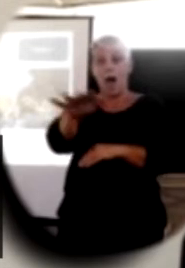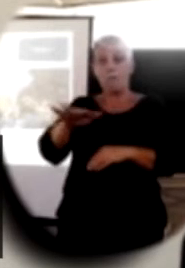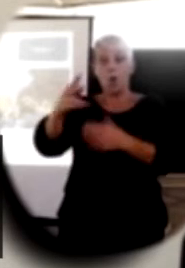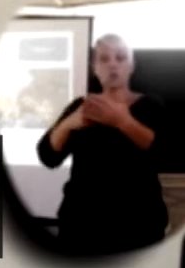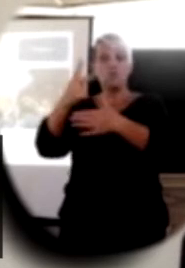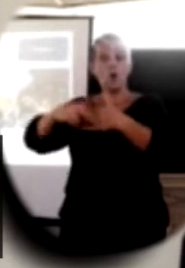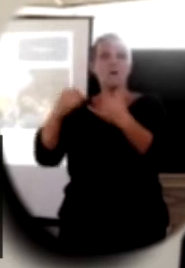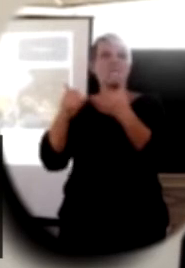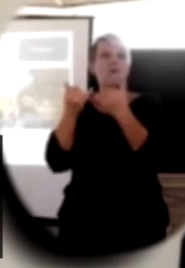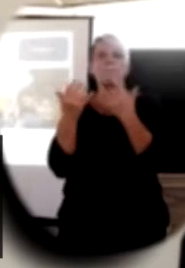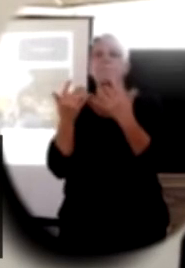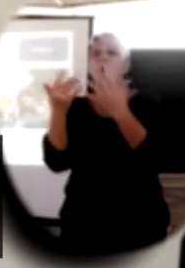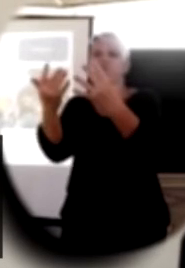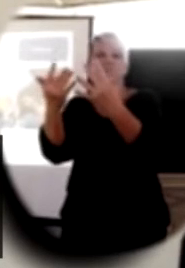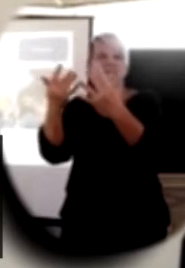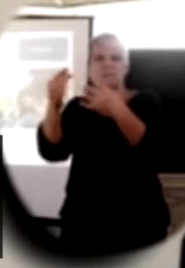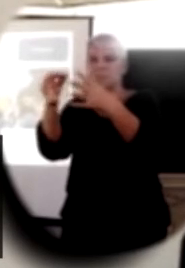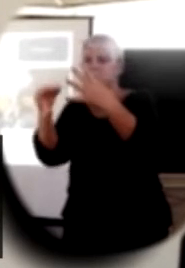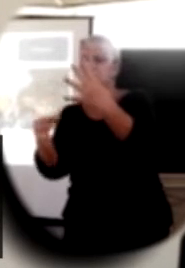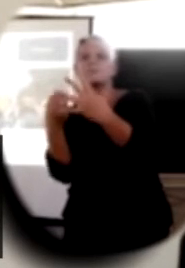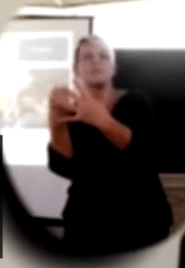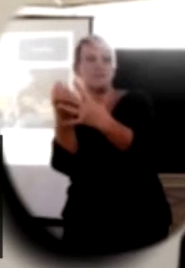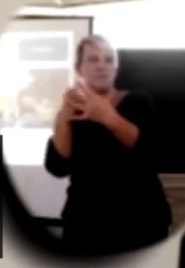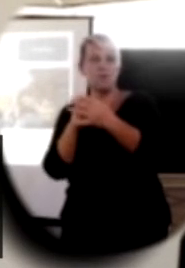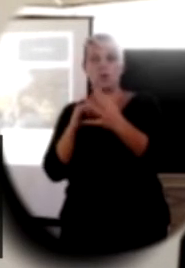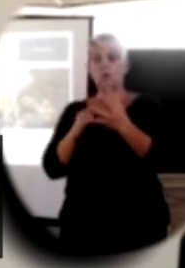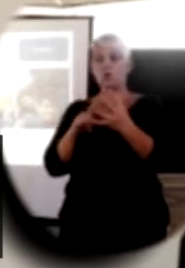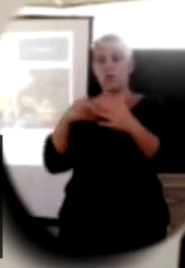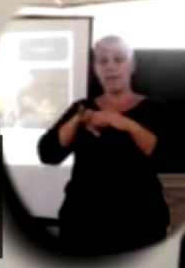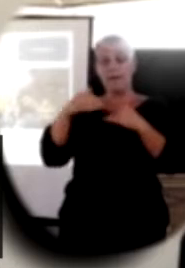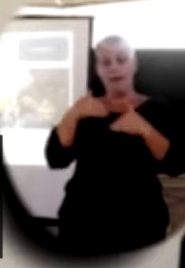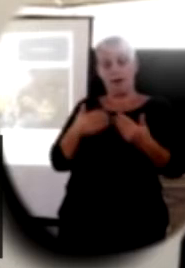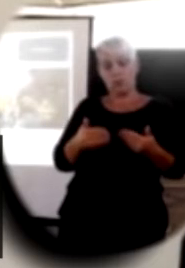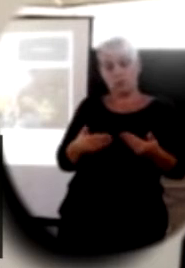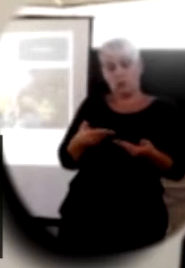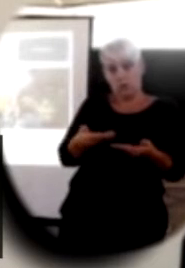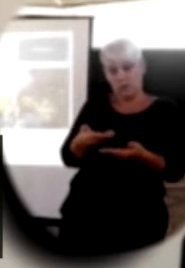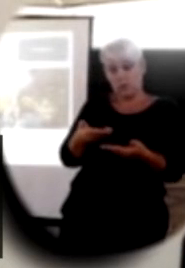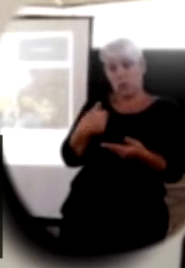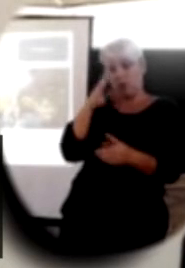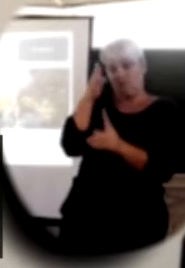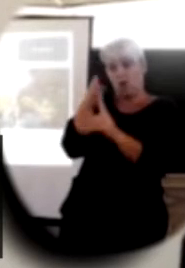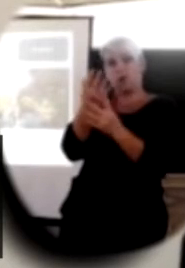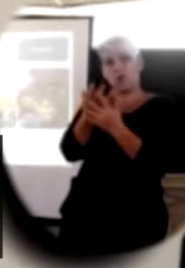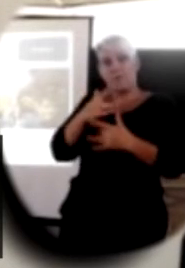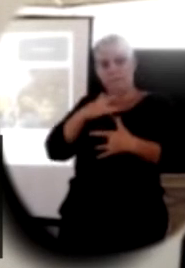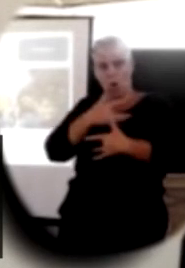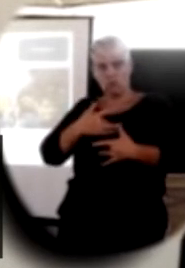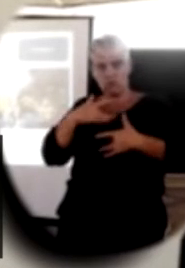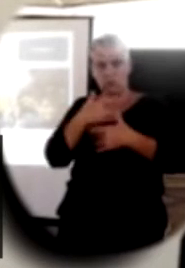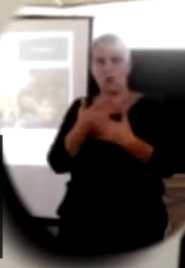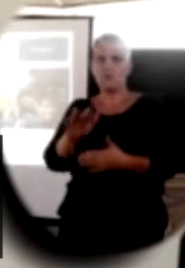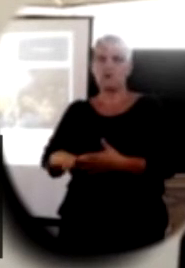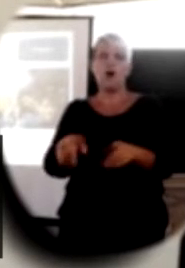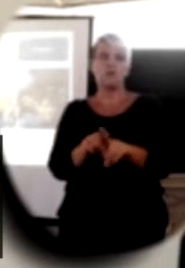is also multidisciplinary. So we always in all of our services focus on the emotional wellbeing of